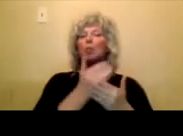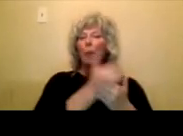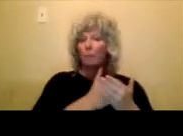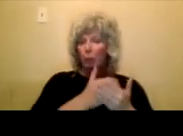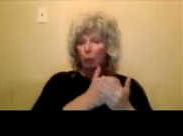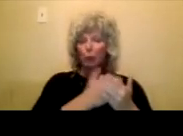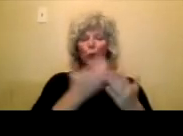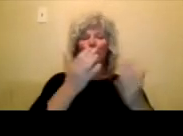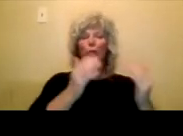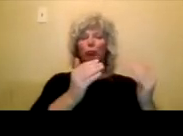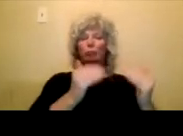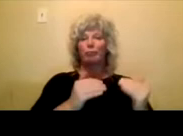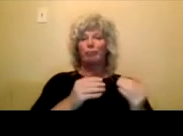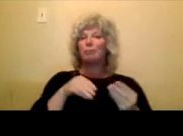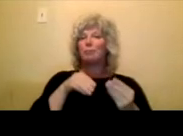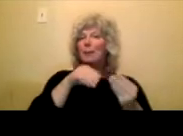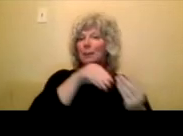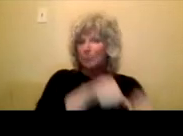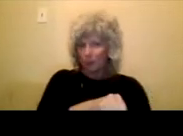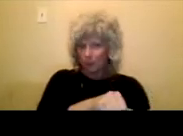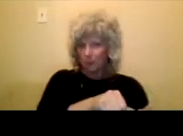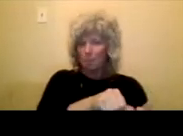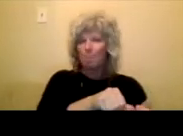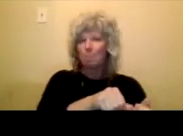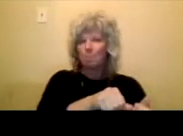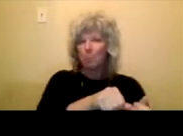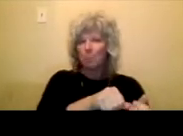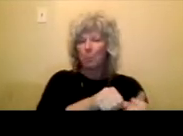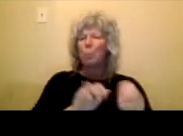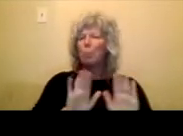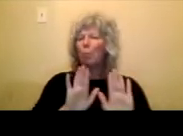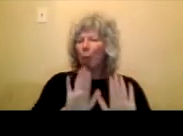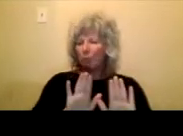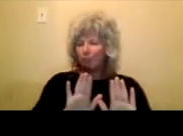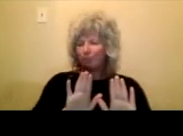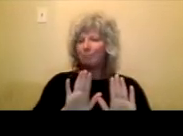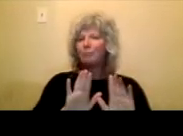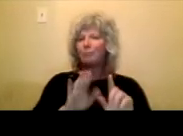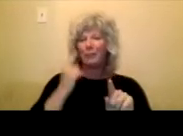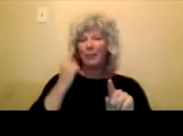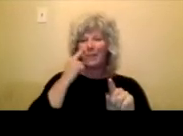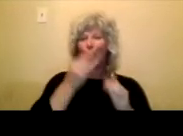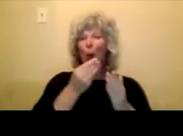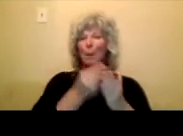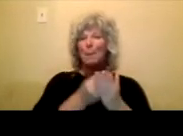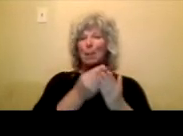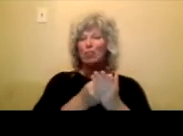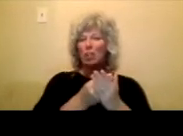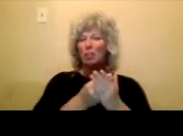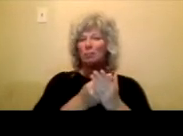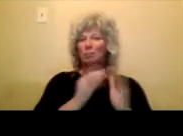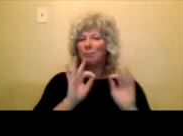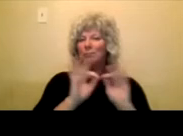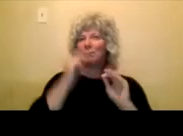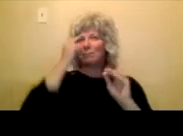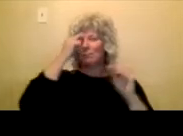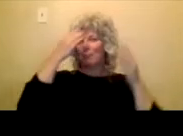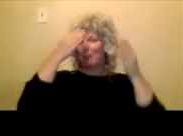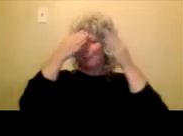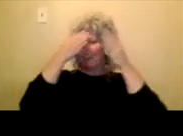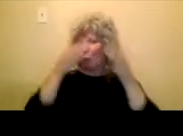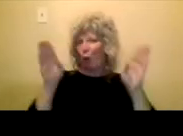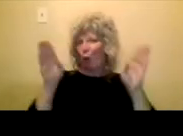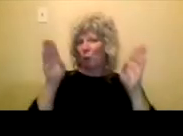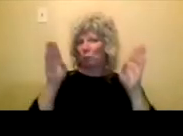and, uh, you know, make sure that that, so for this template part, think more broadly. So all of your artist fees,